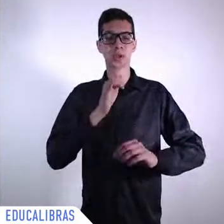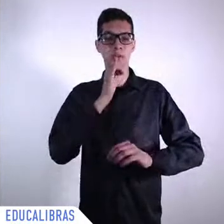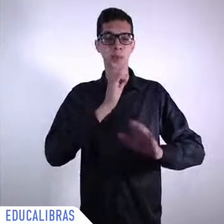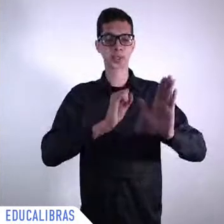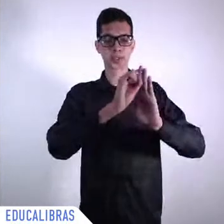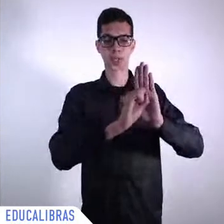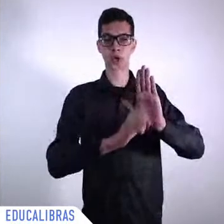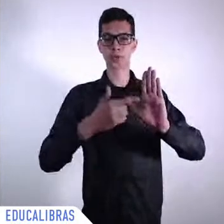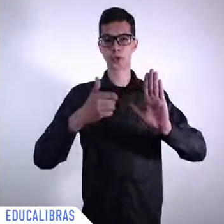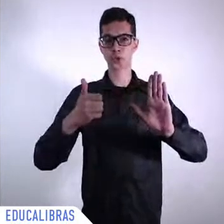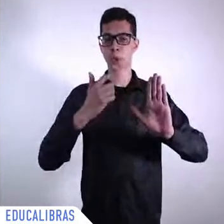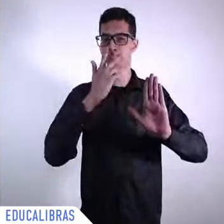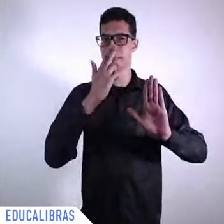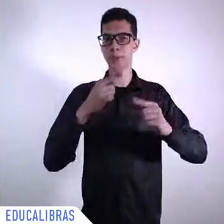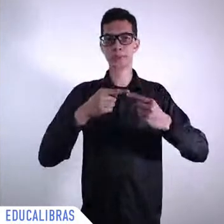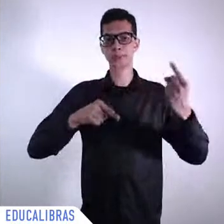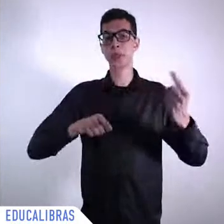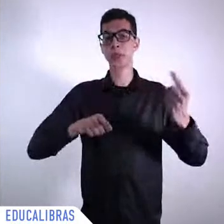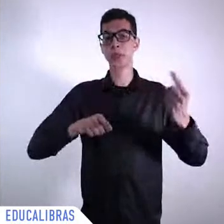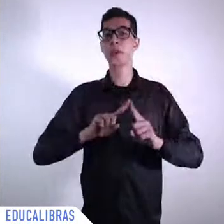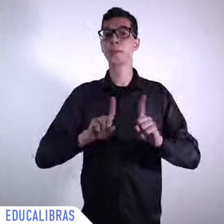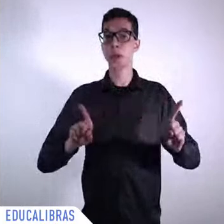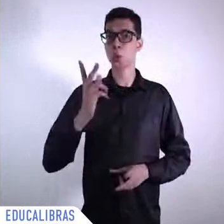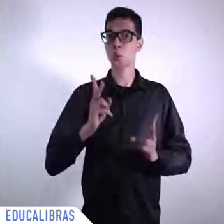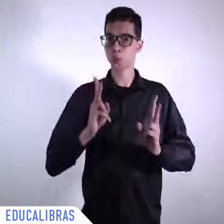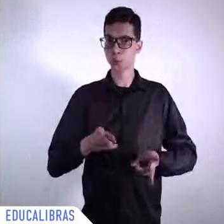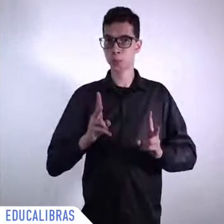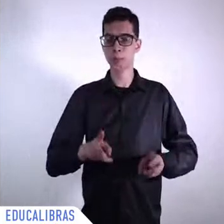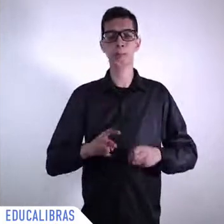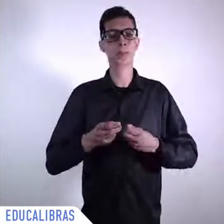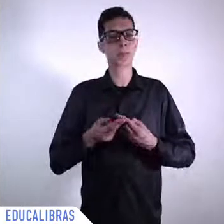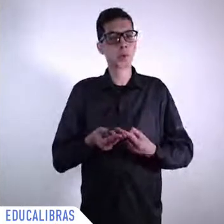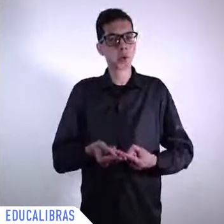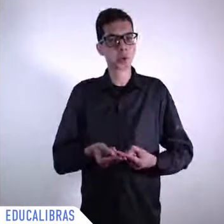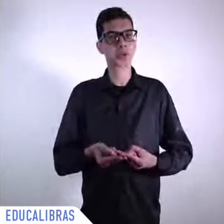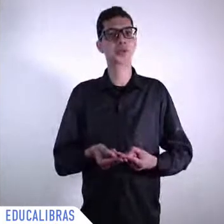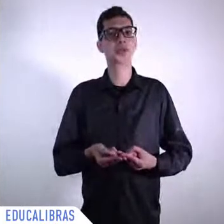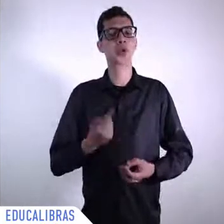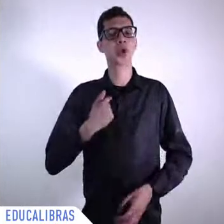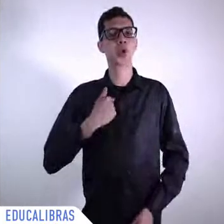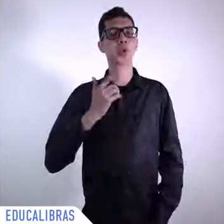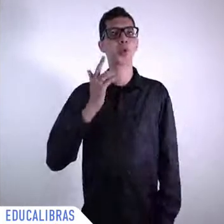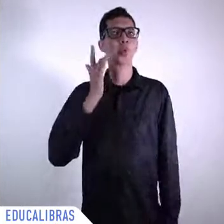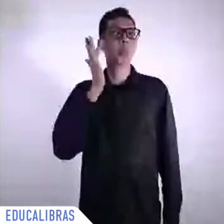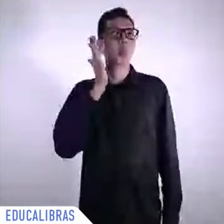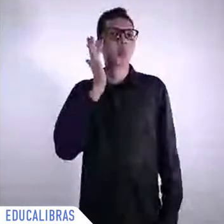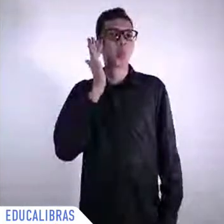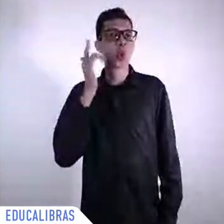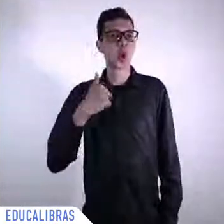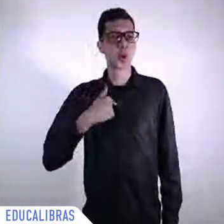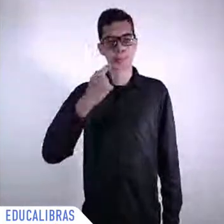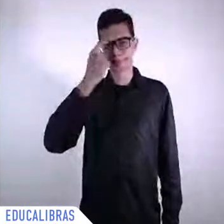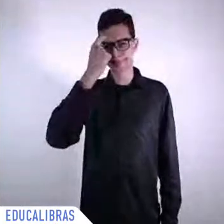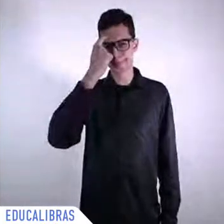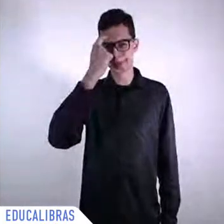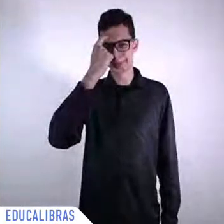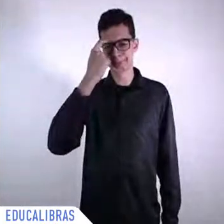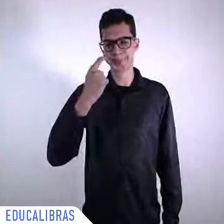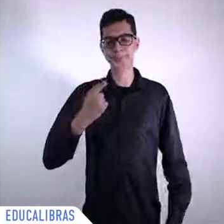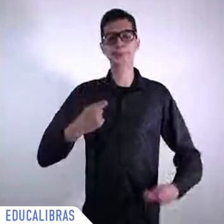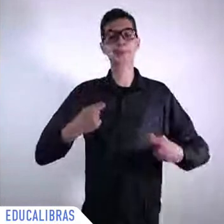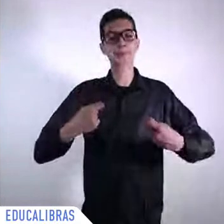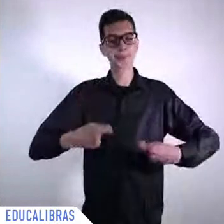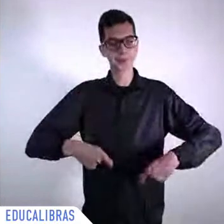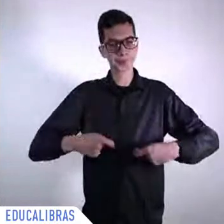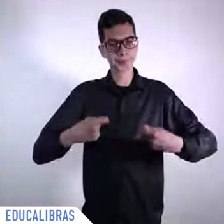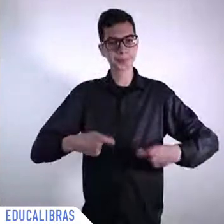I think there is a new there should be a new way of interface between science and policy